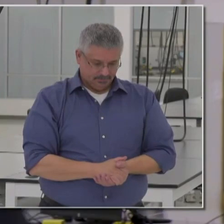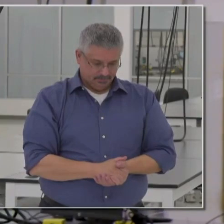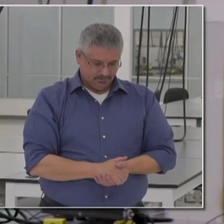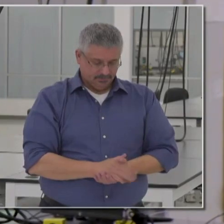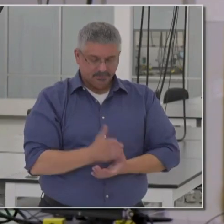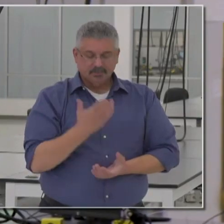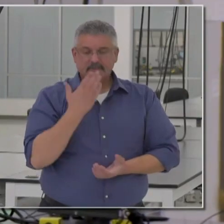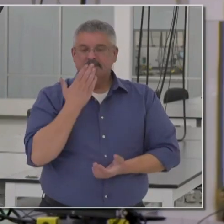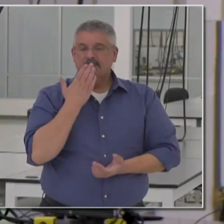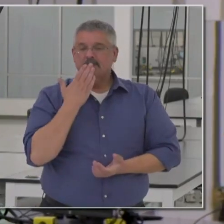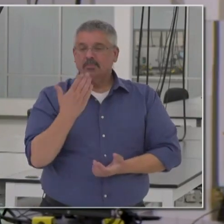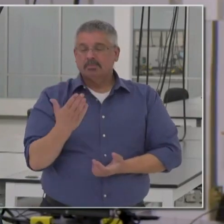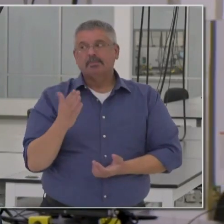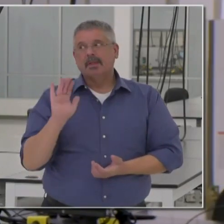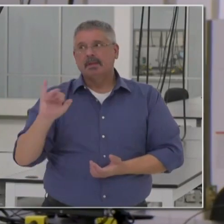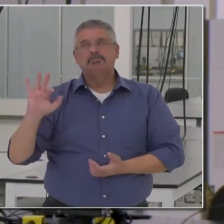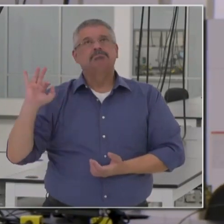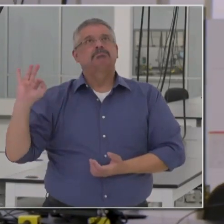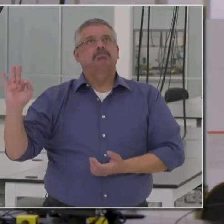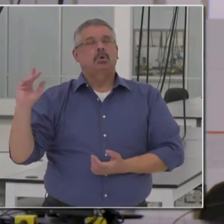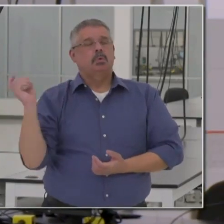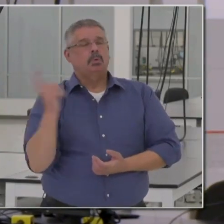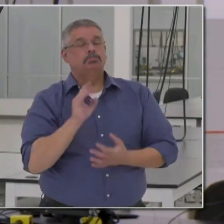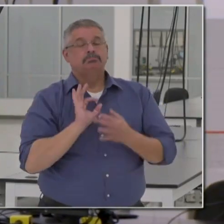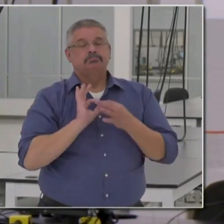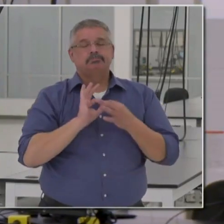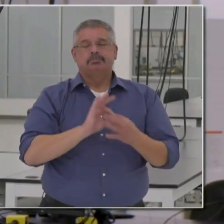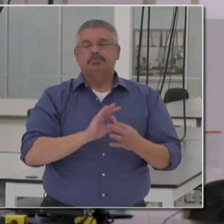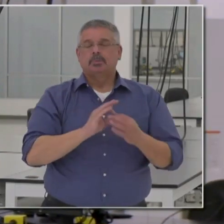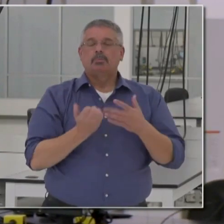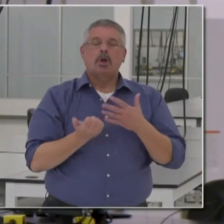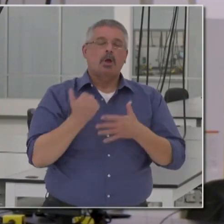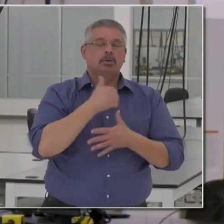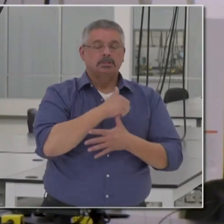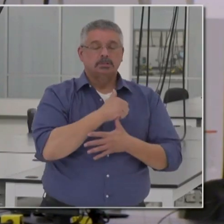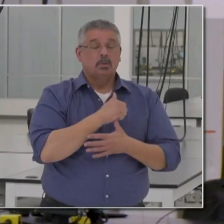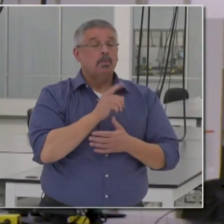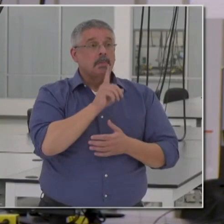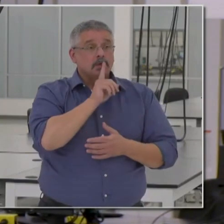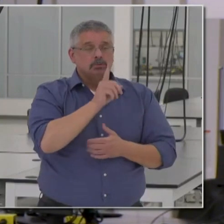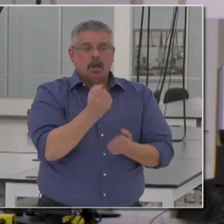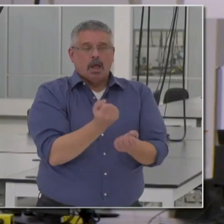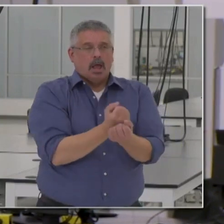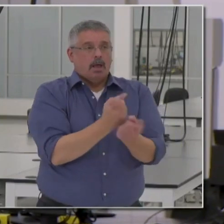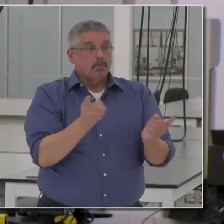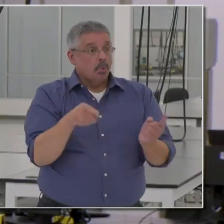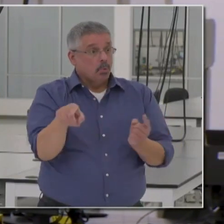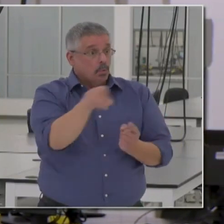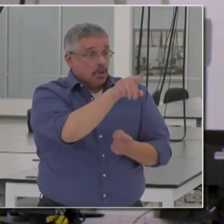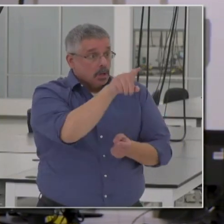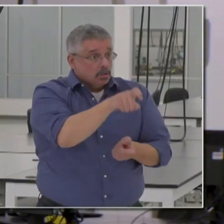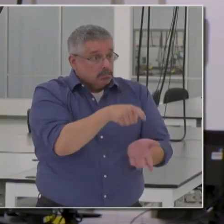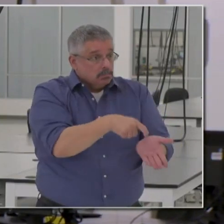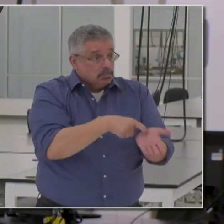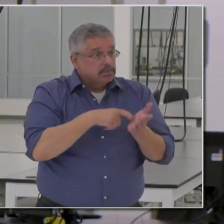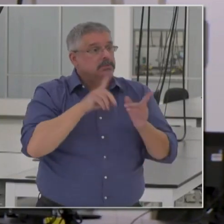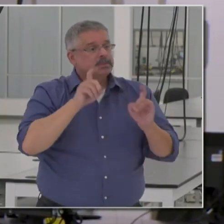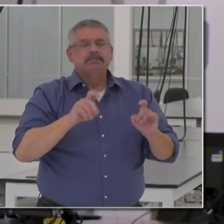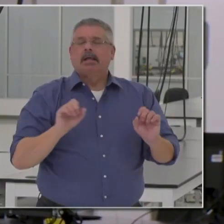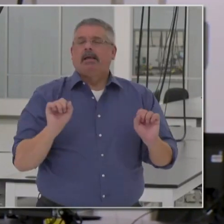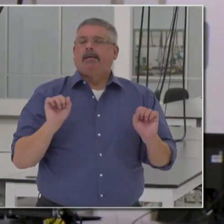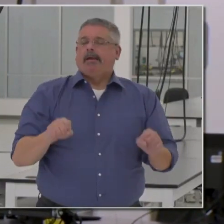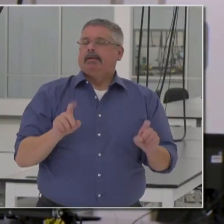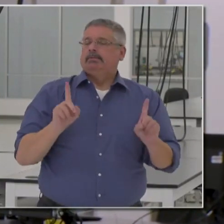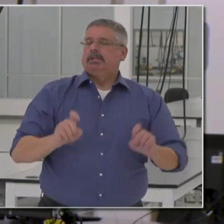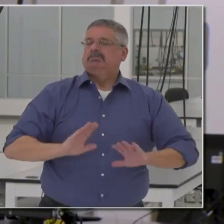Thank you. So that's a great question on prioritization. We want to make sure that everyone that needs a test in California can get a